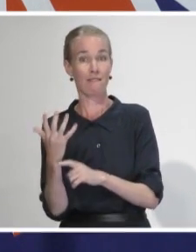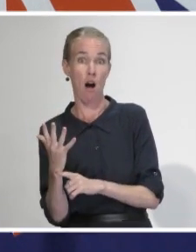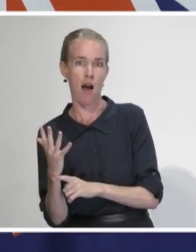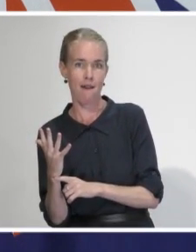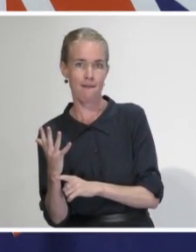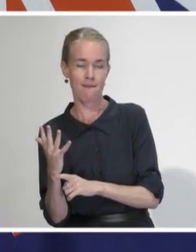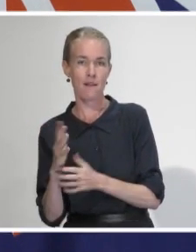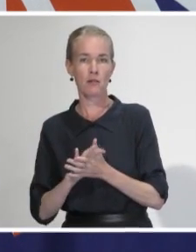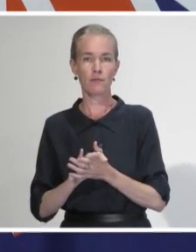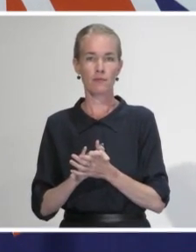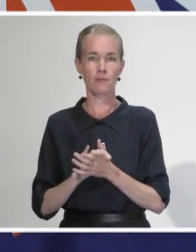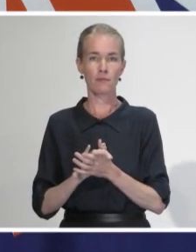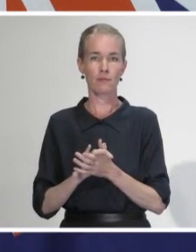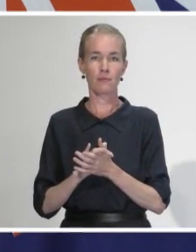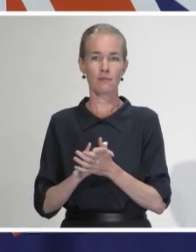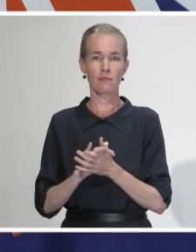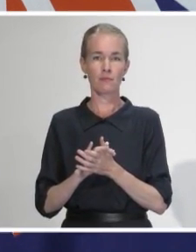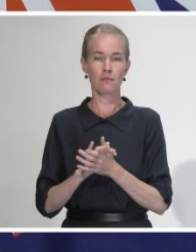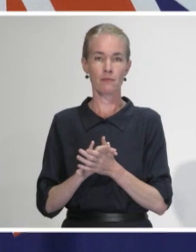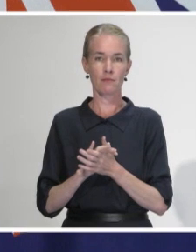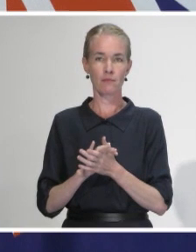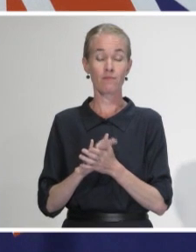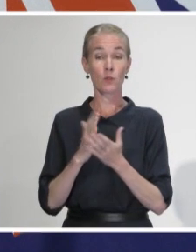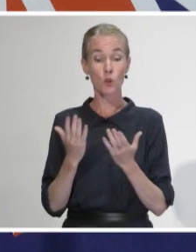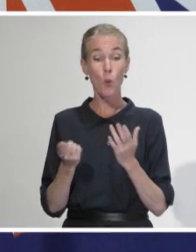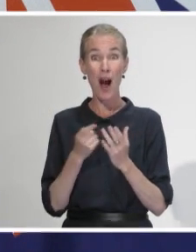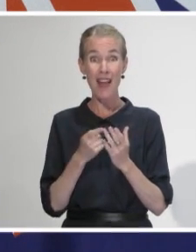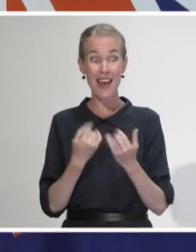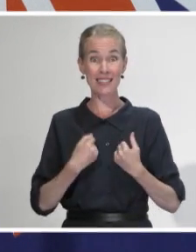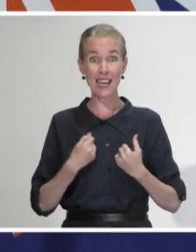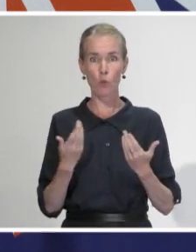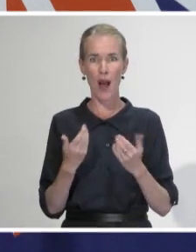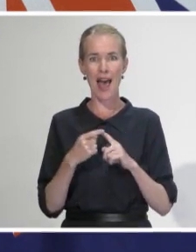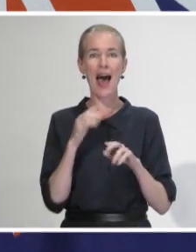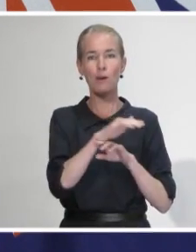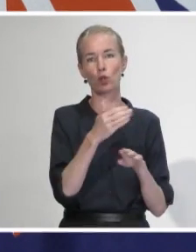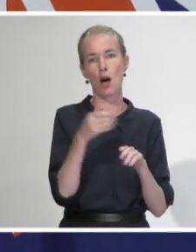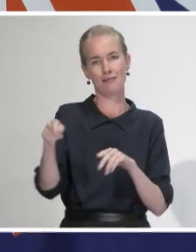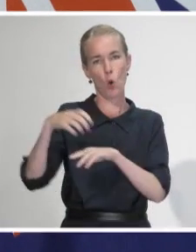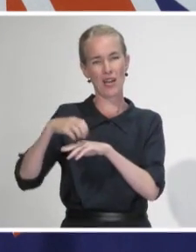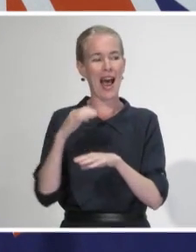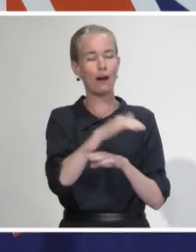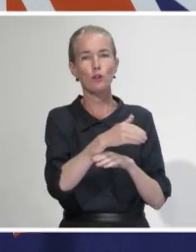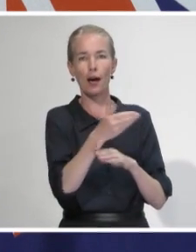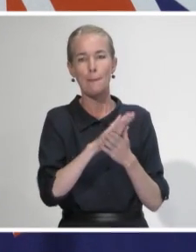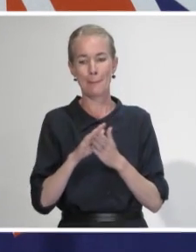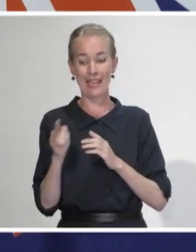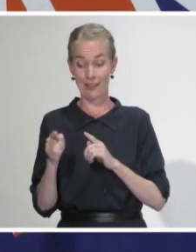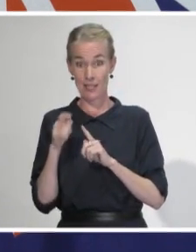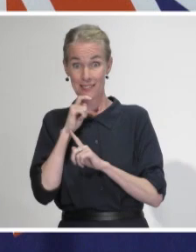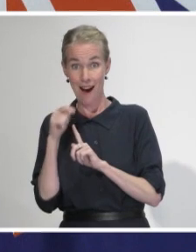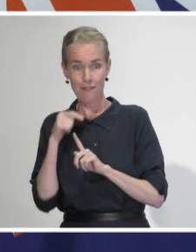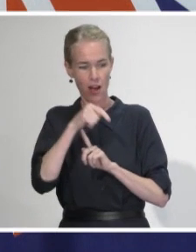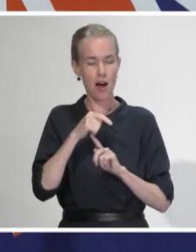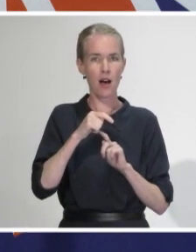positive results attributed to this cluster are cases, other cases are in the community and include household and other close contacts.